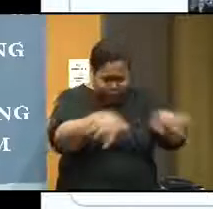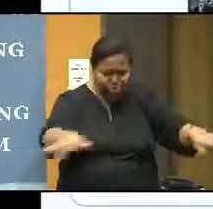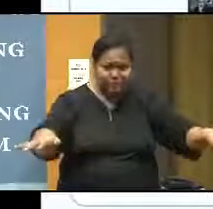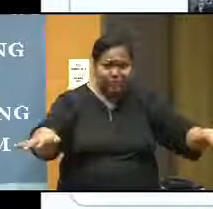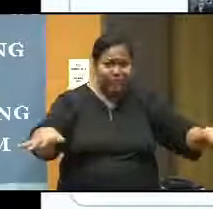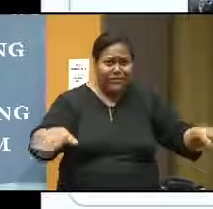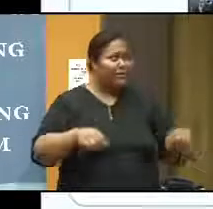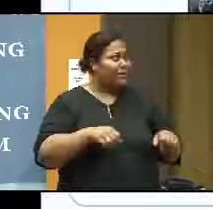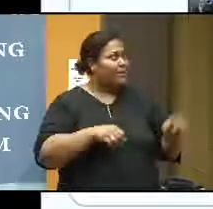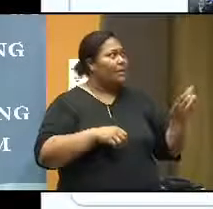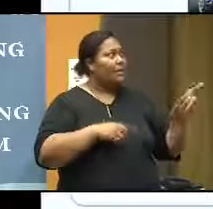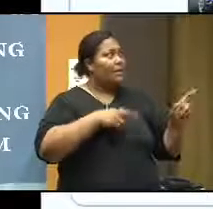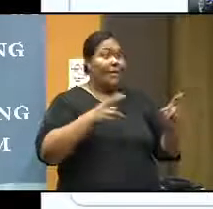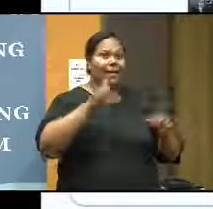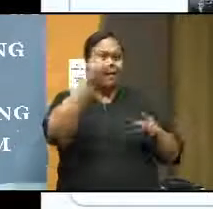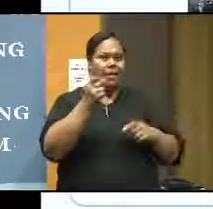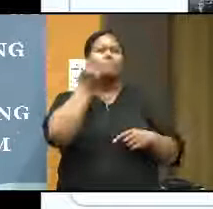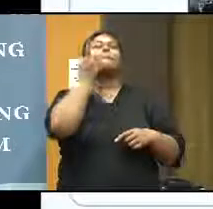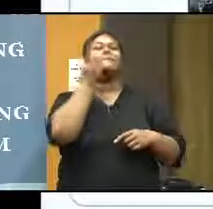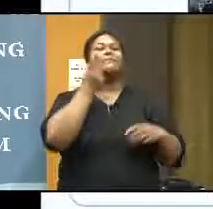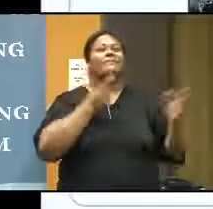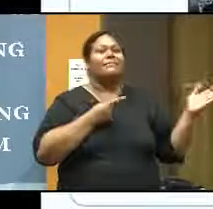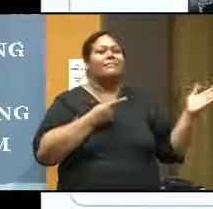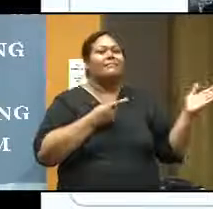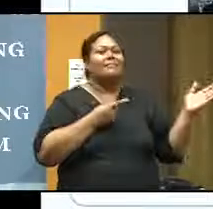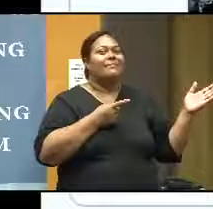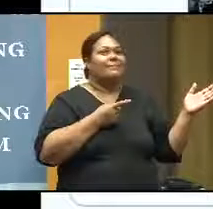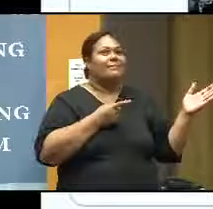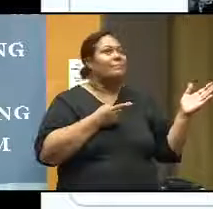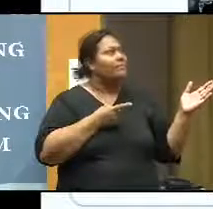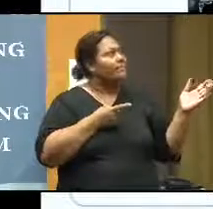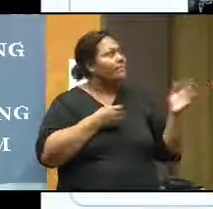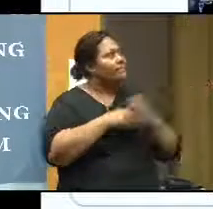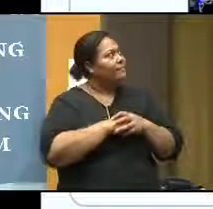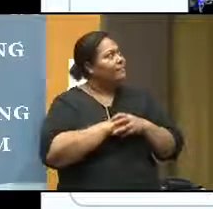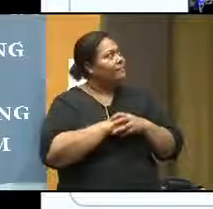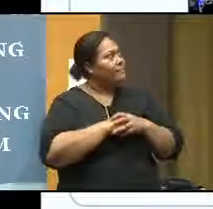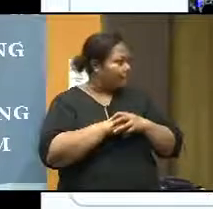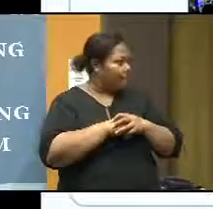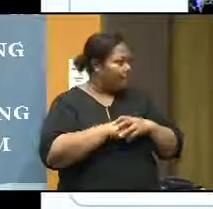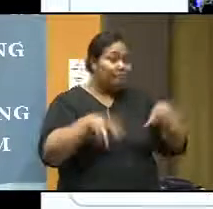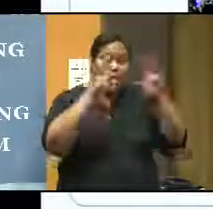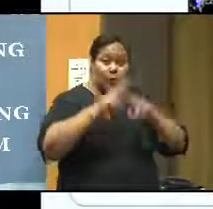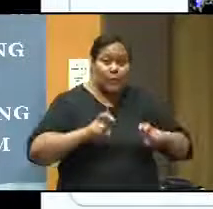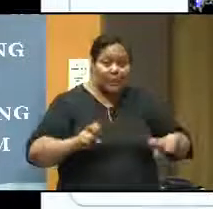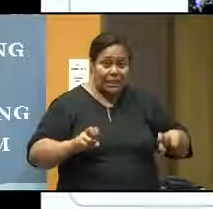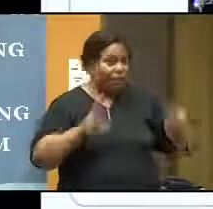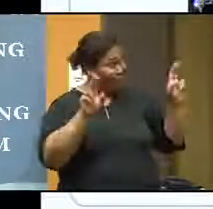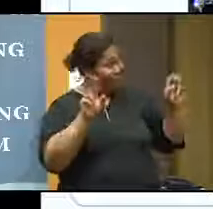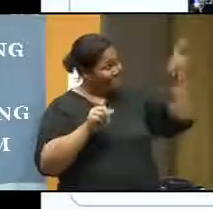interest in the class. A research-based example means it is for one of my course means I have got an experiment